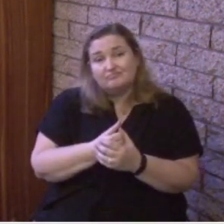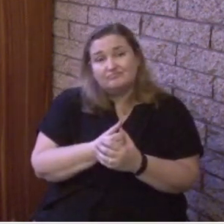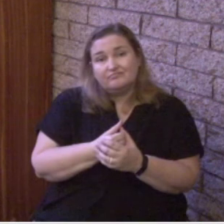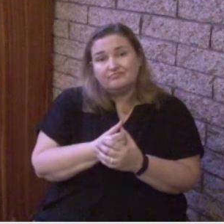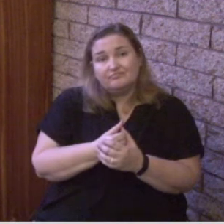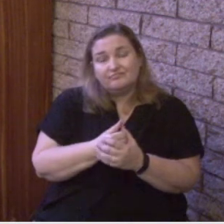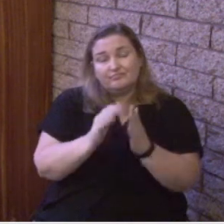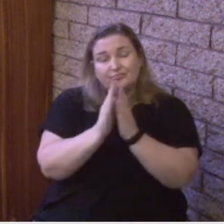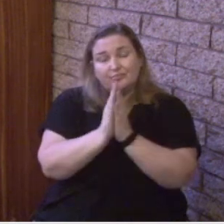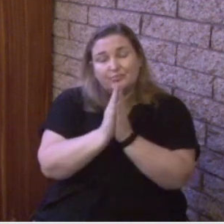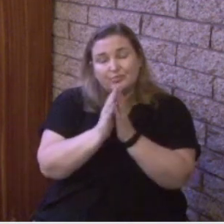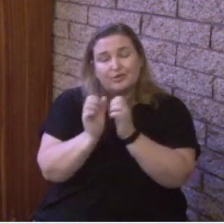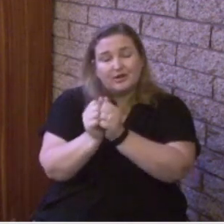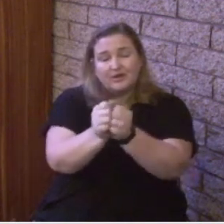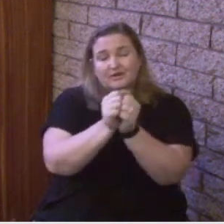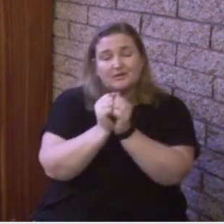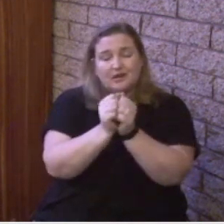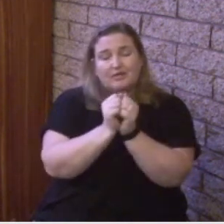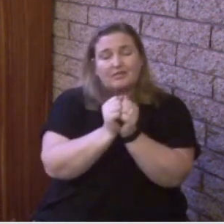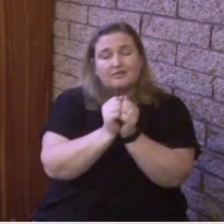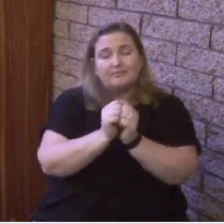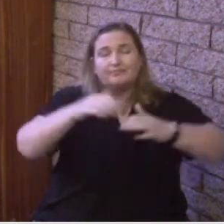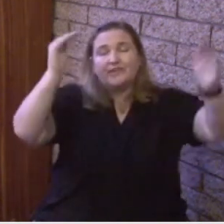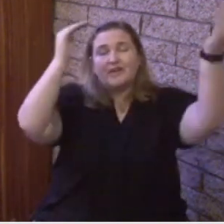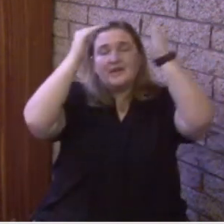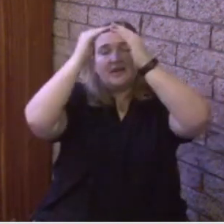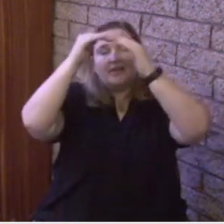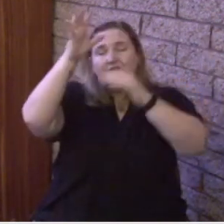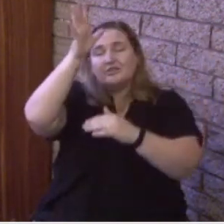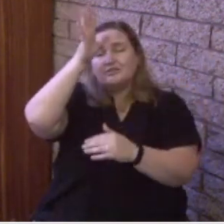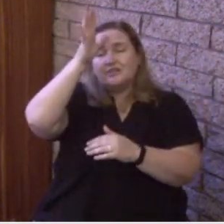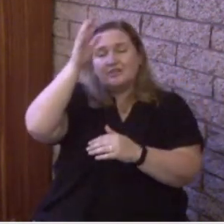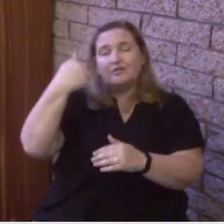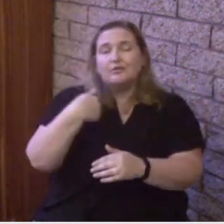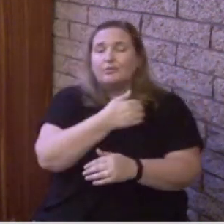Let's pray together. Heavenly Father, just come to You now